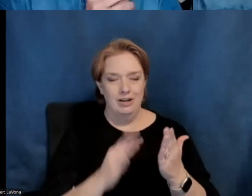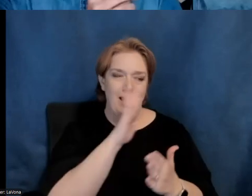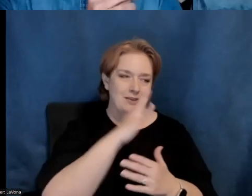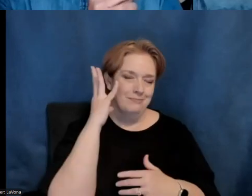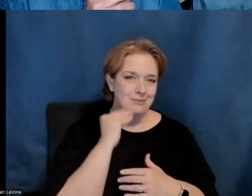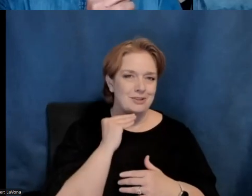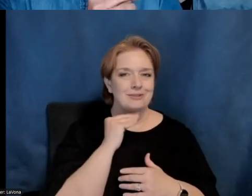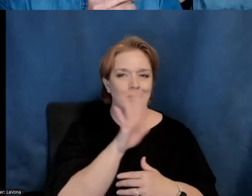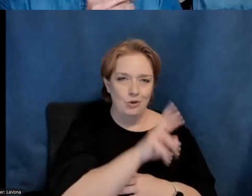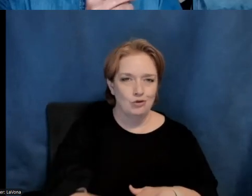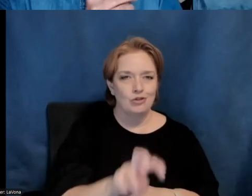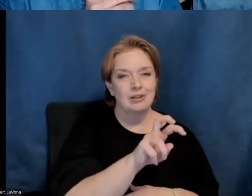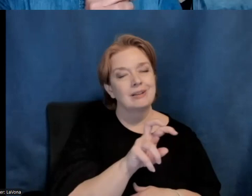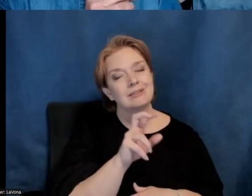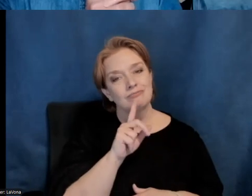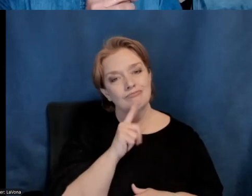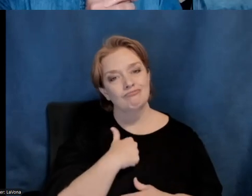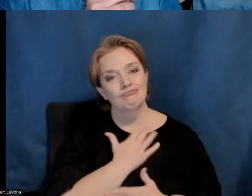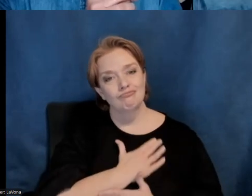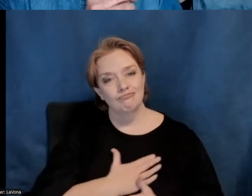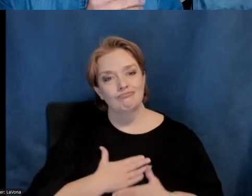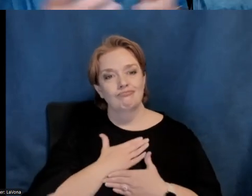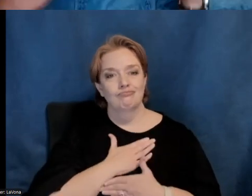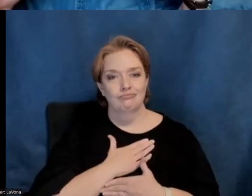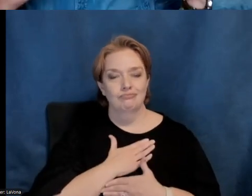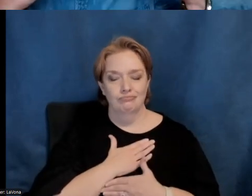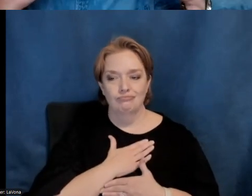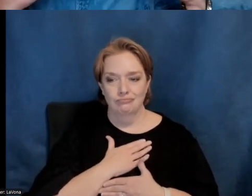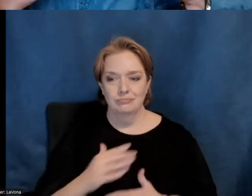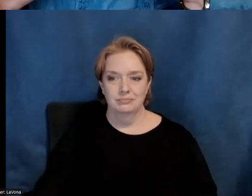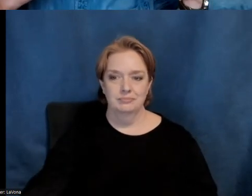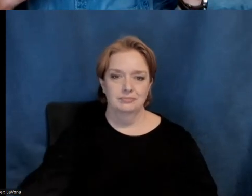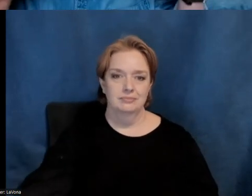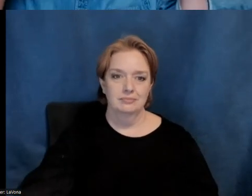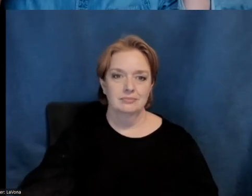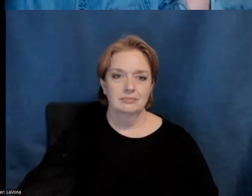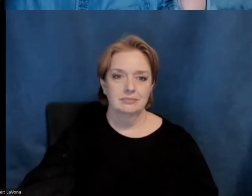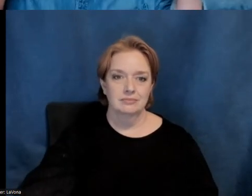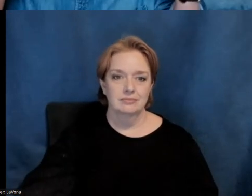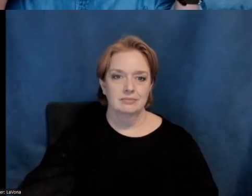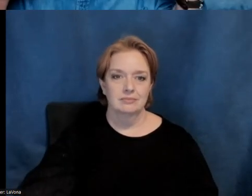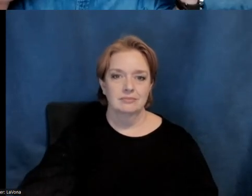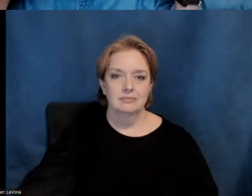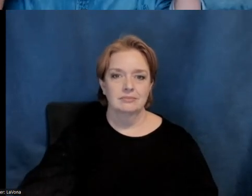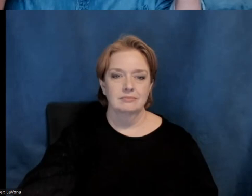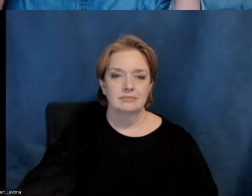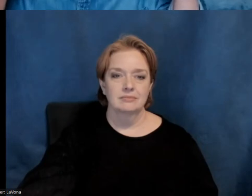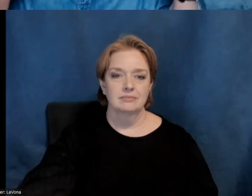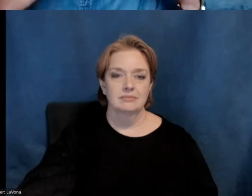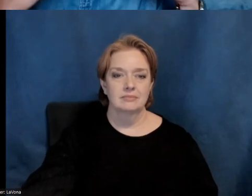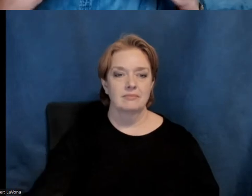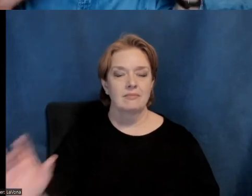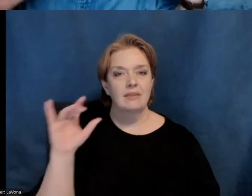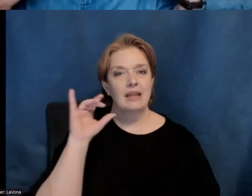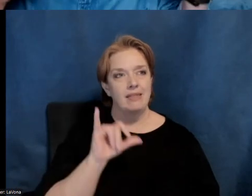can appreciate, you know, uh, that, uh, the, the act of, uh,